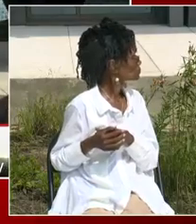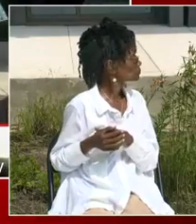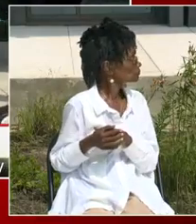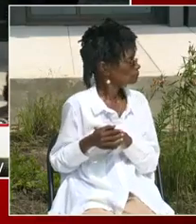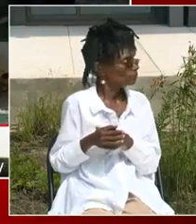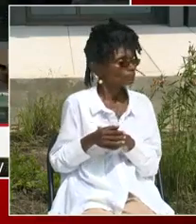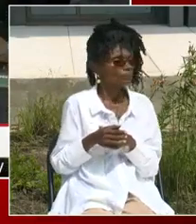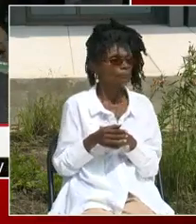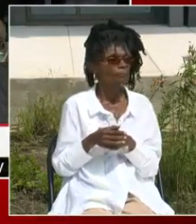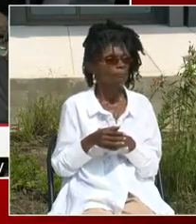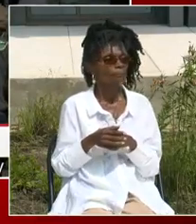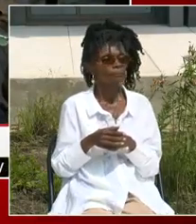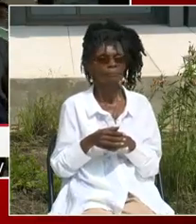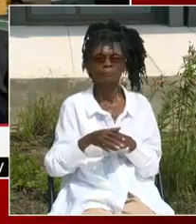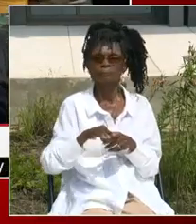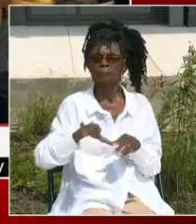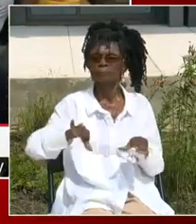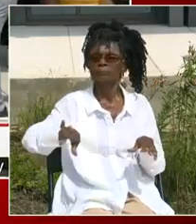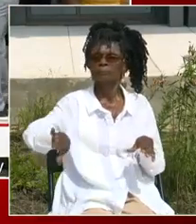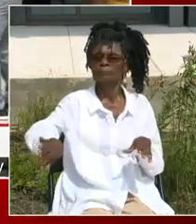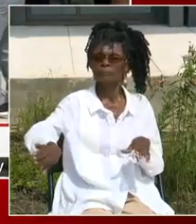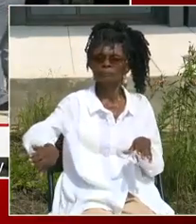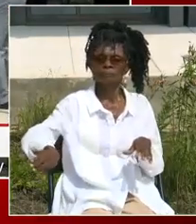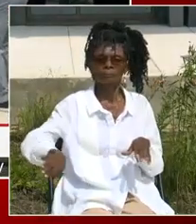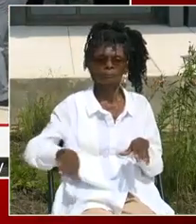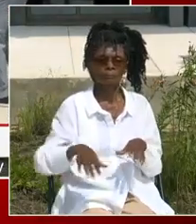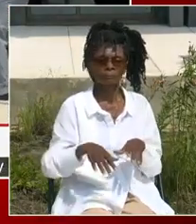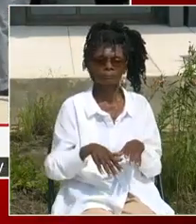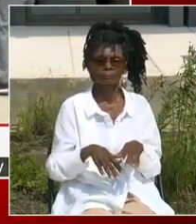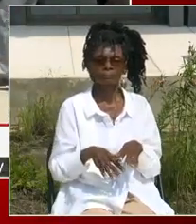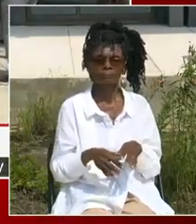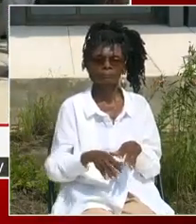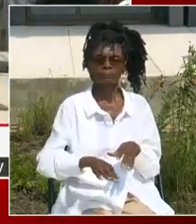Okay, then go the Okay.